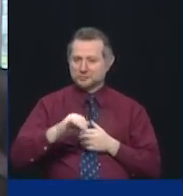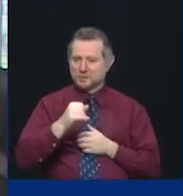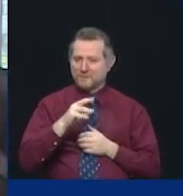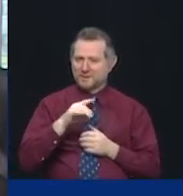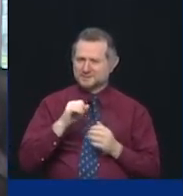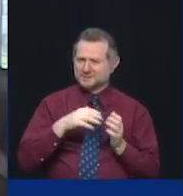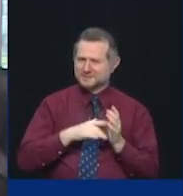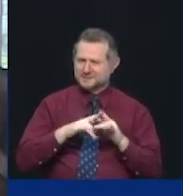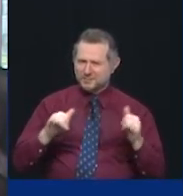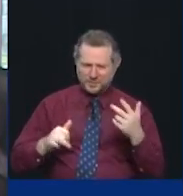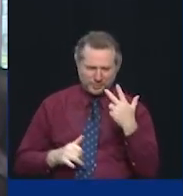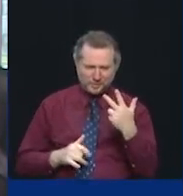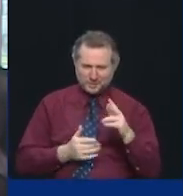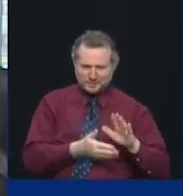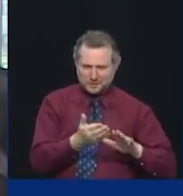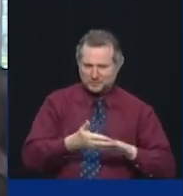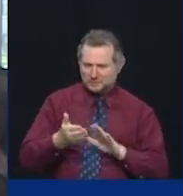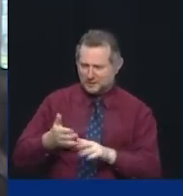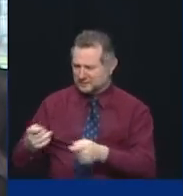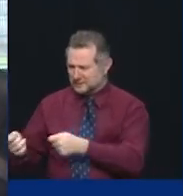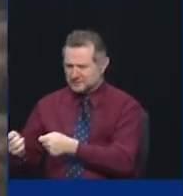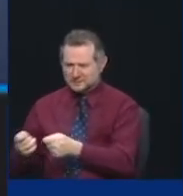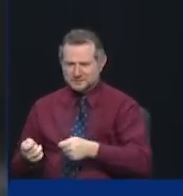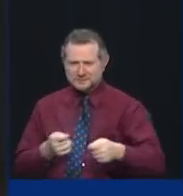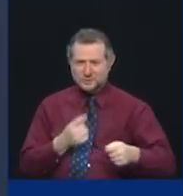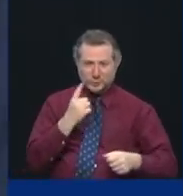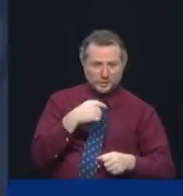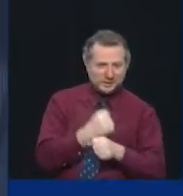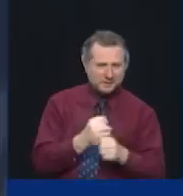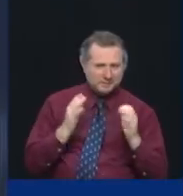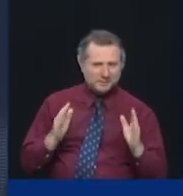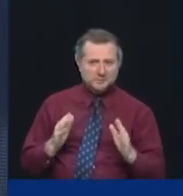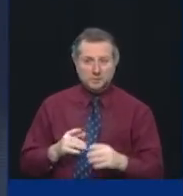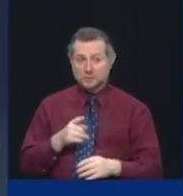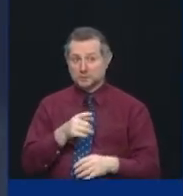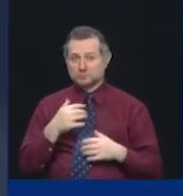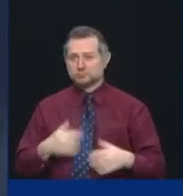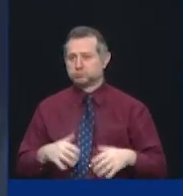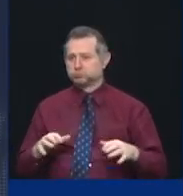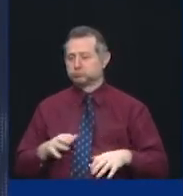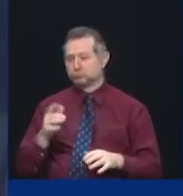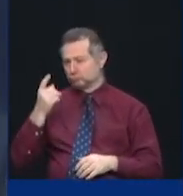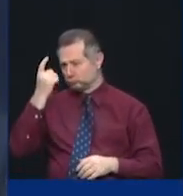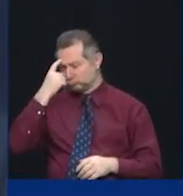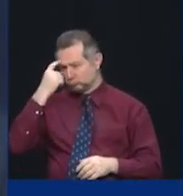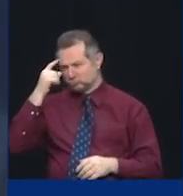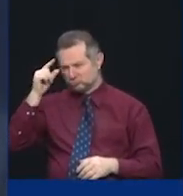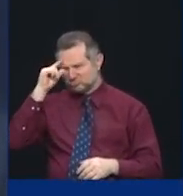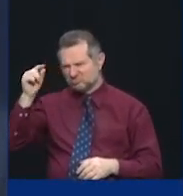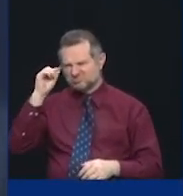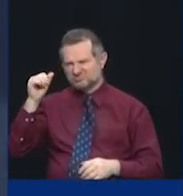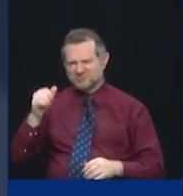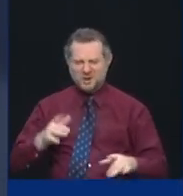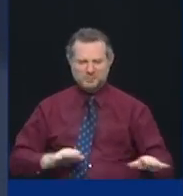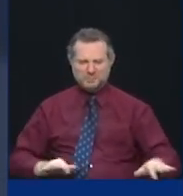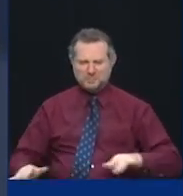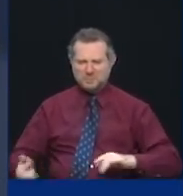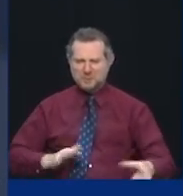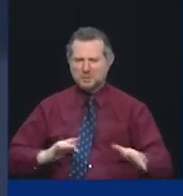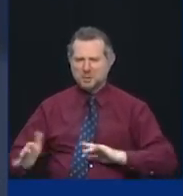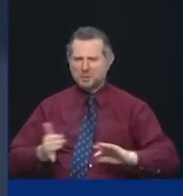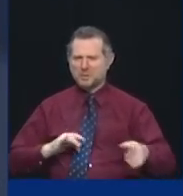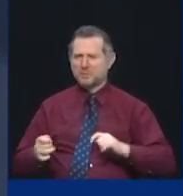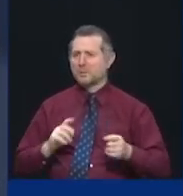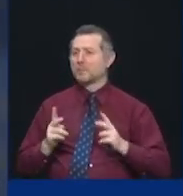made it all happen brilliantly. Brilliantly. And the people of New York are blessed to have him. Alan